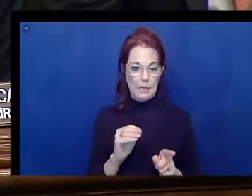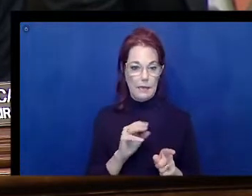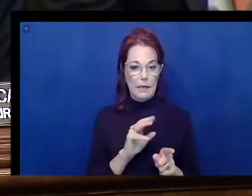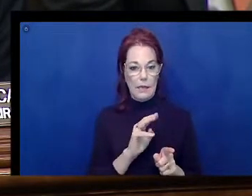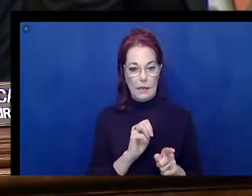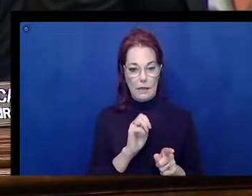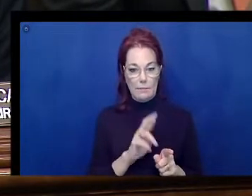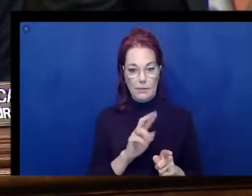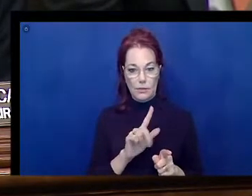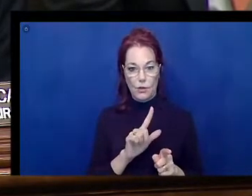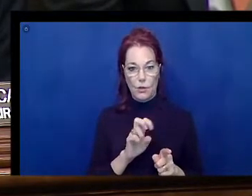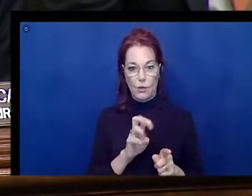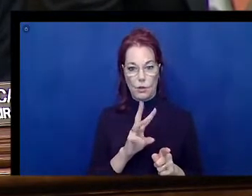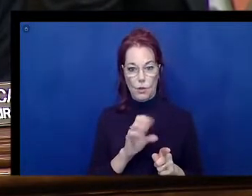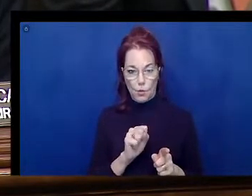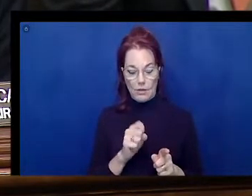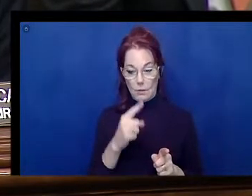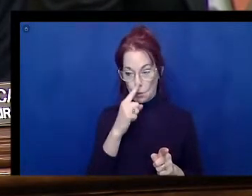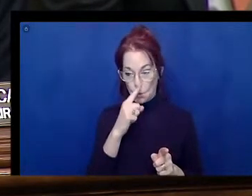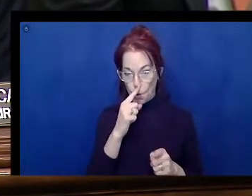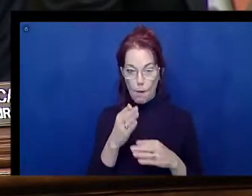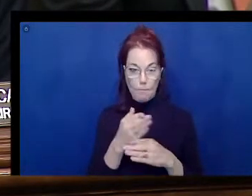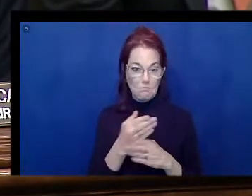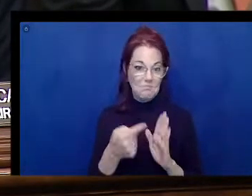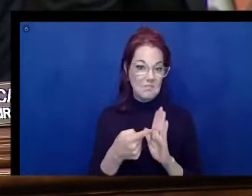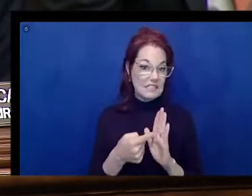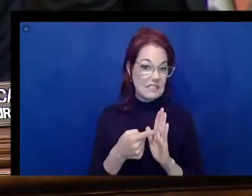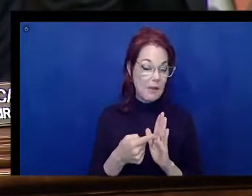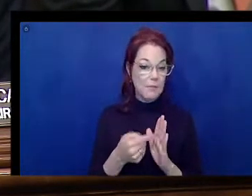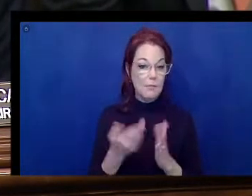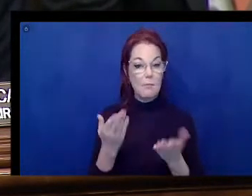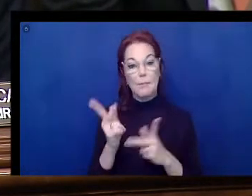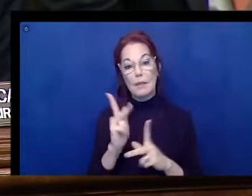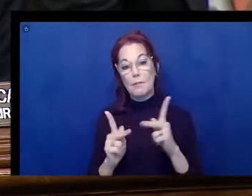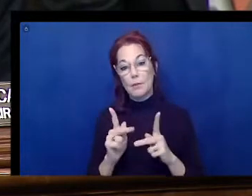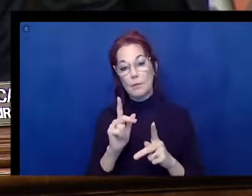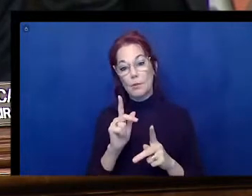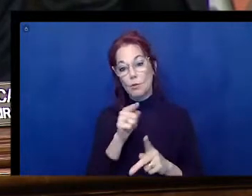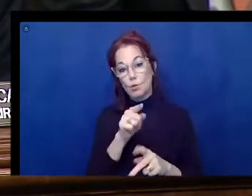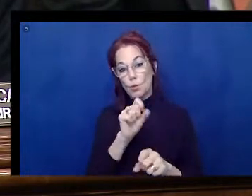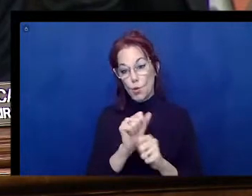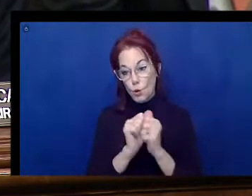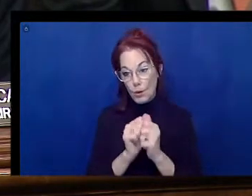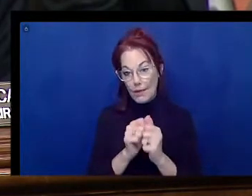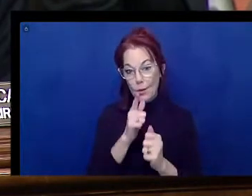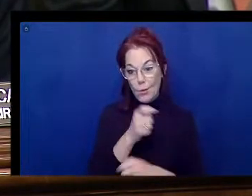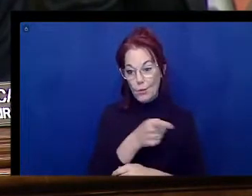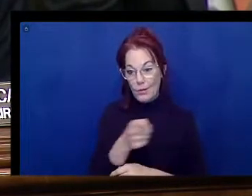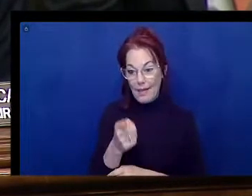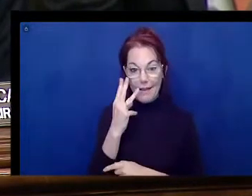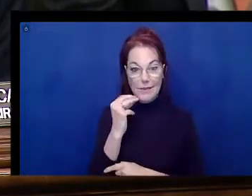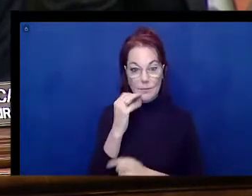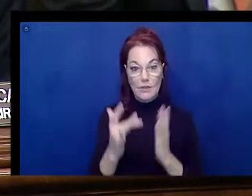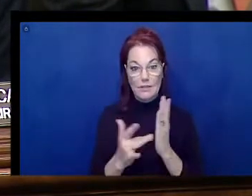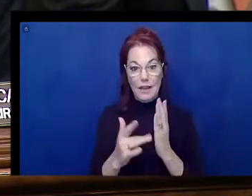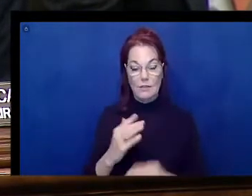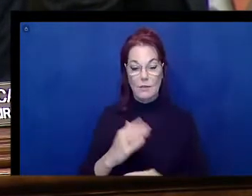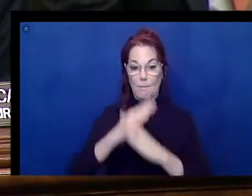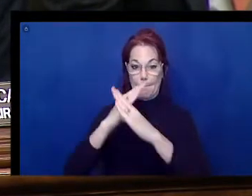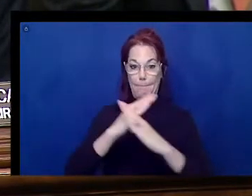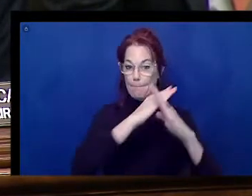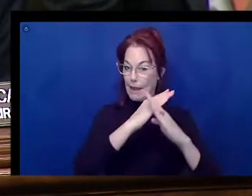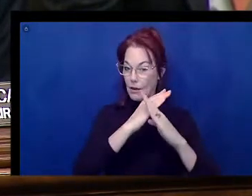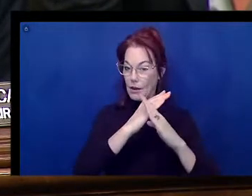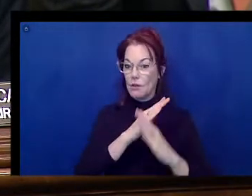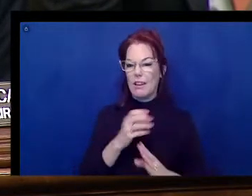that you've worked with who have experienced information technology barriers and the impact that it's had on